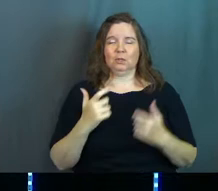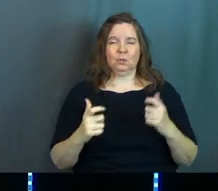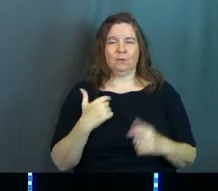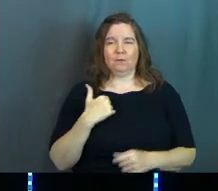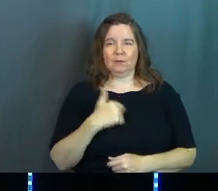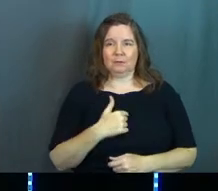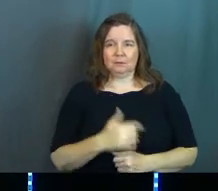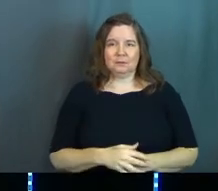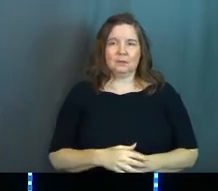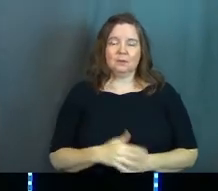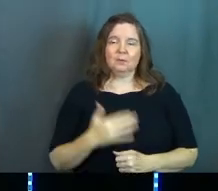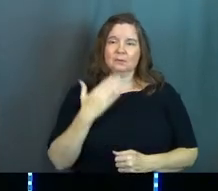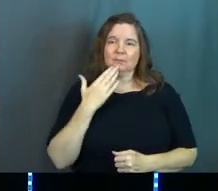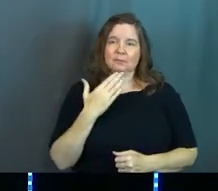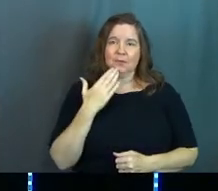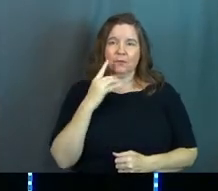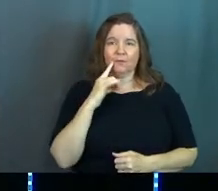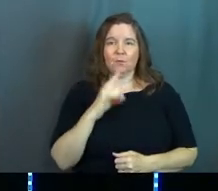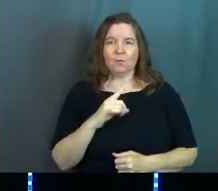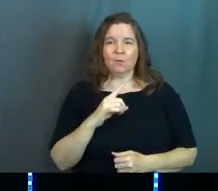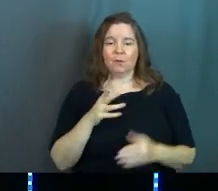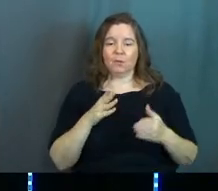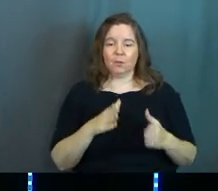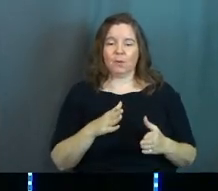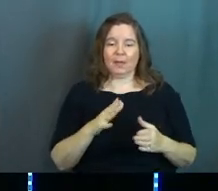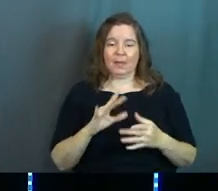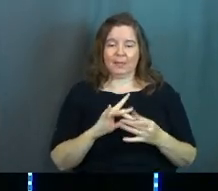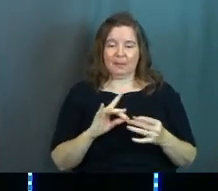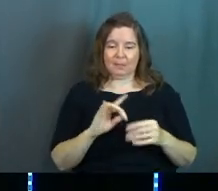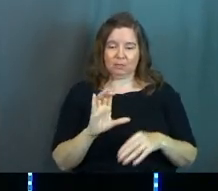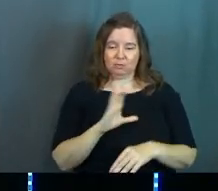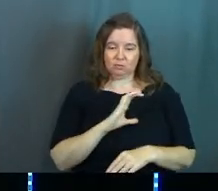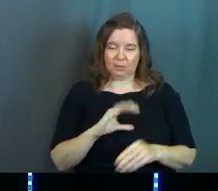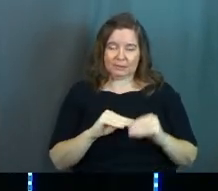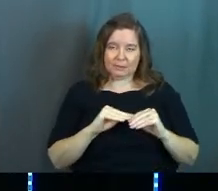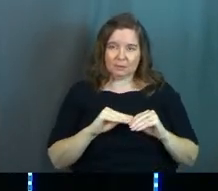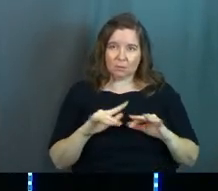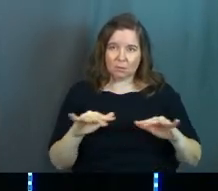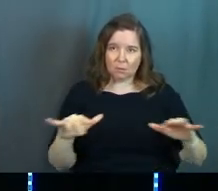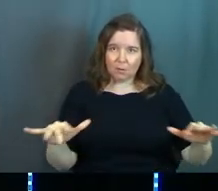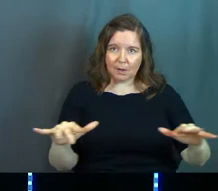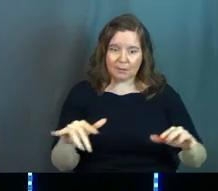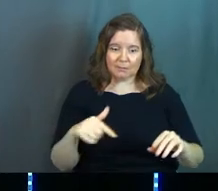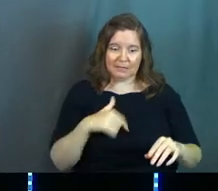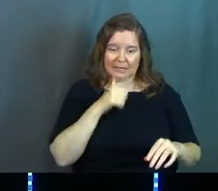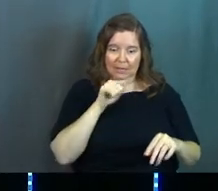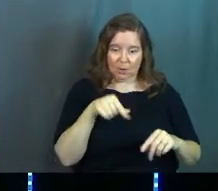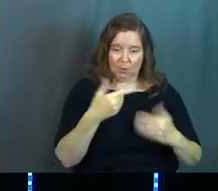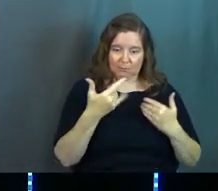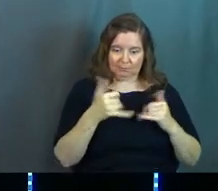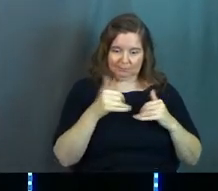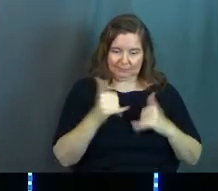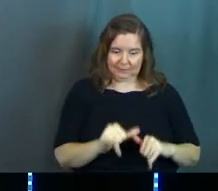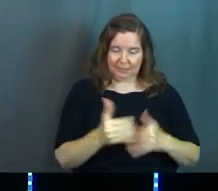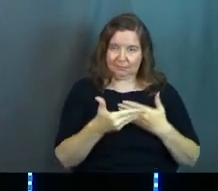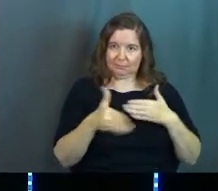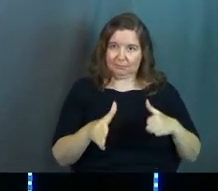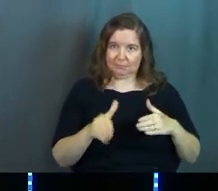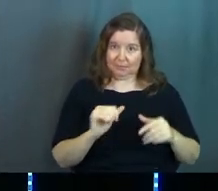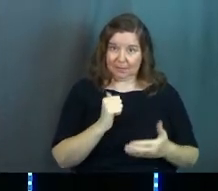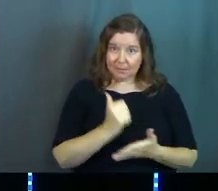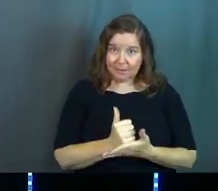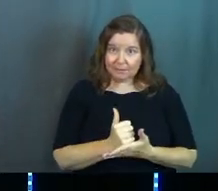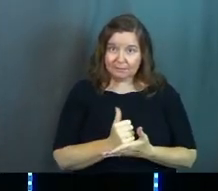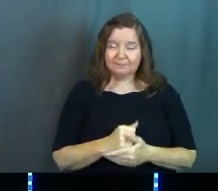huge for us. We're so thankful for the way that the message of Christ is going out, not just in these four walls. Amen? Amen.